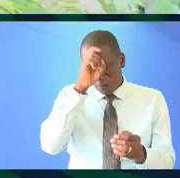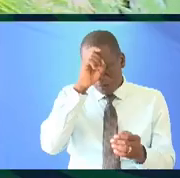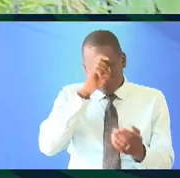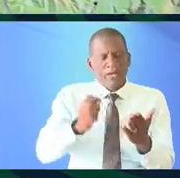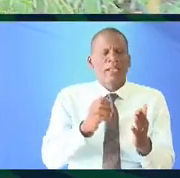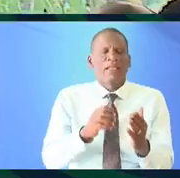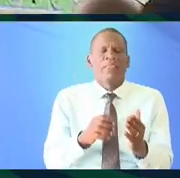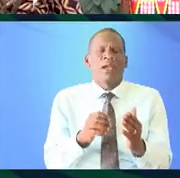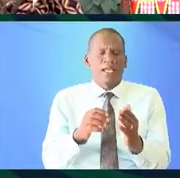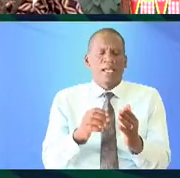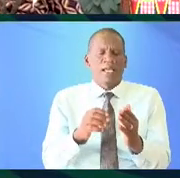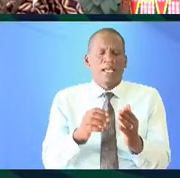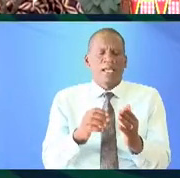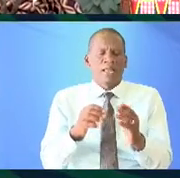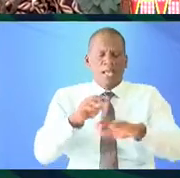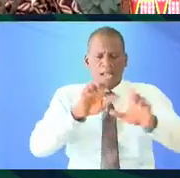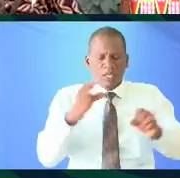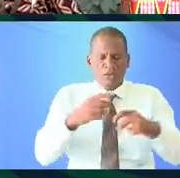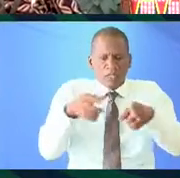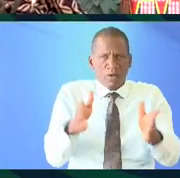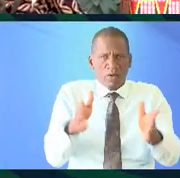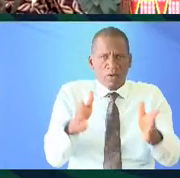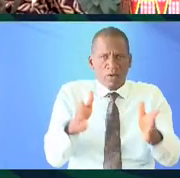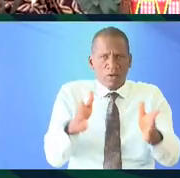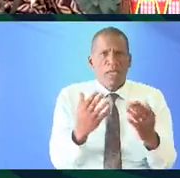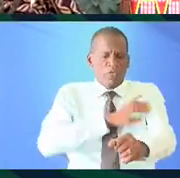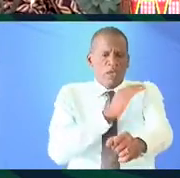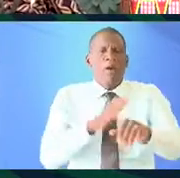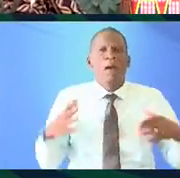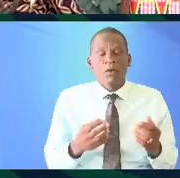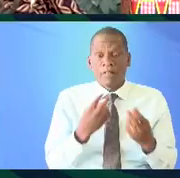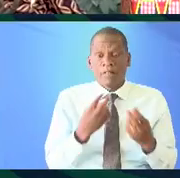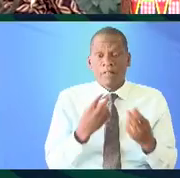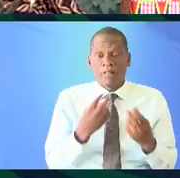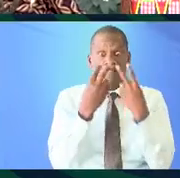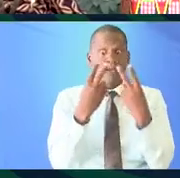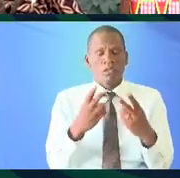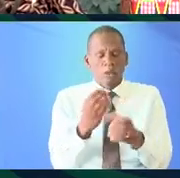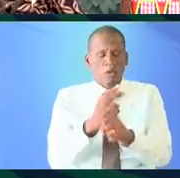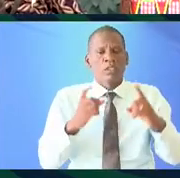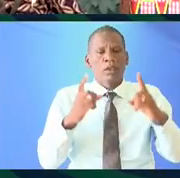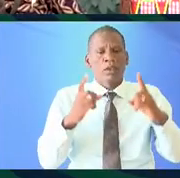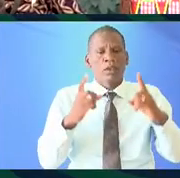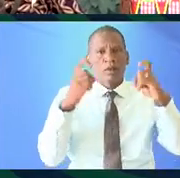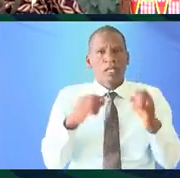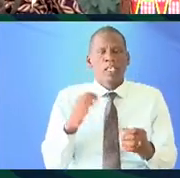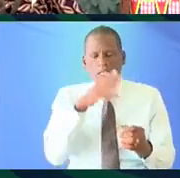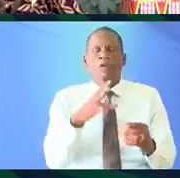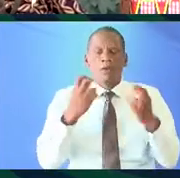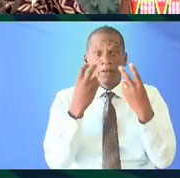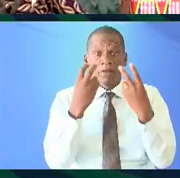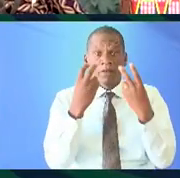languages they were using heroglyphics and the power about visuals the beauty